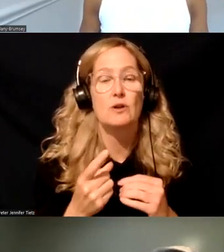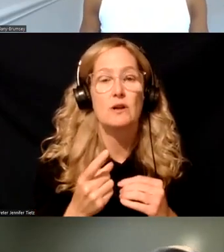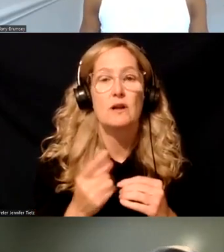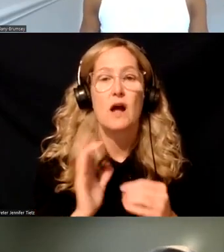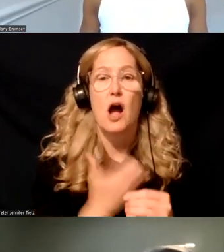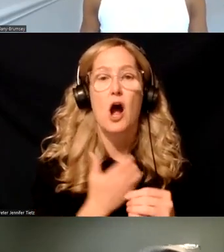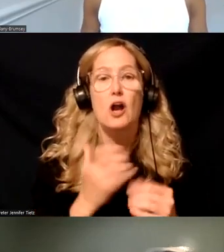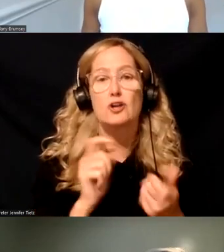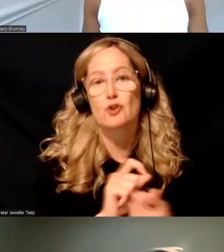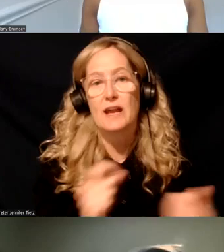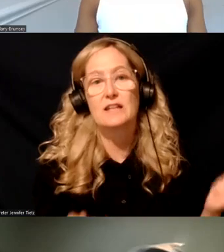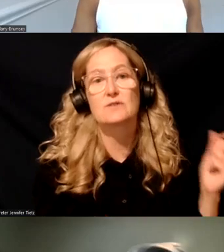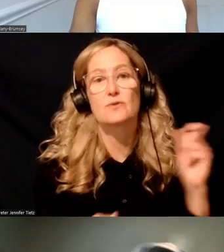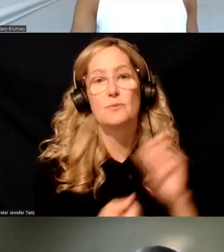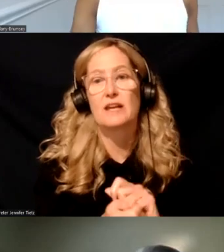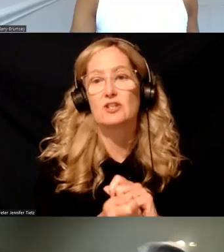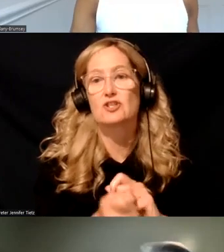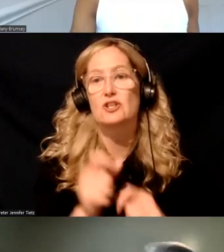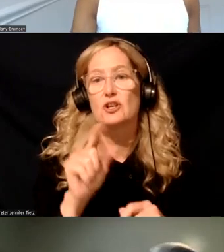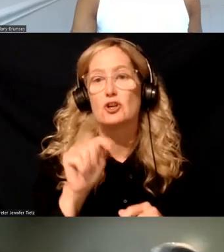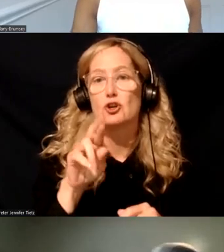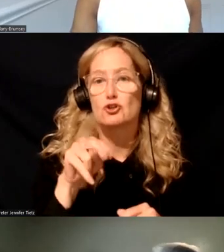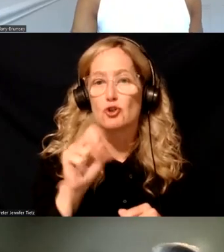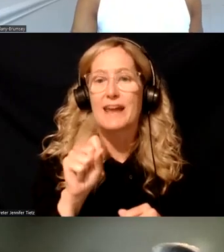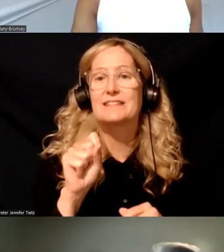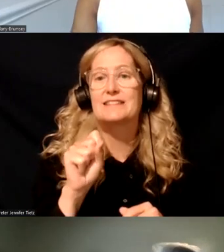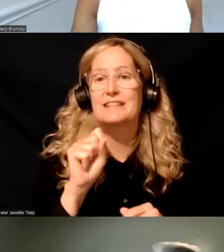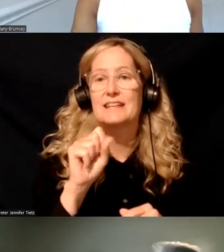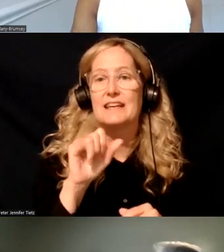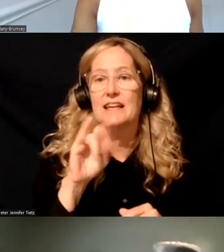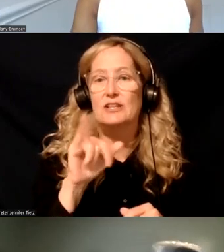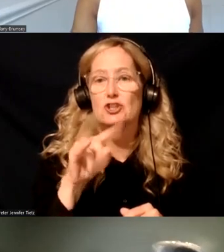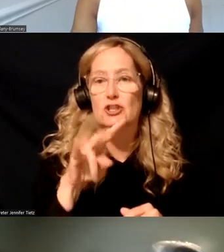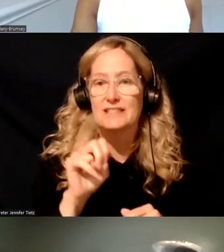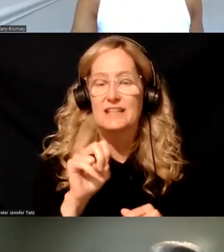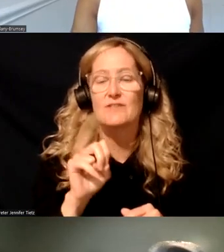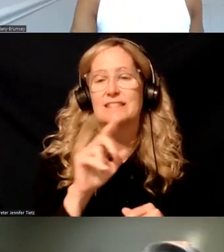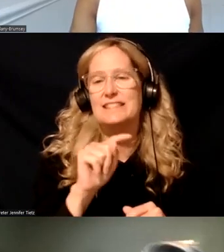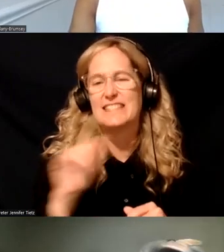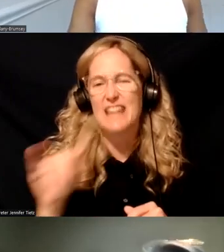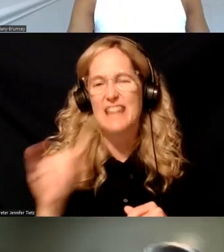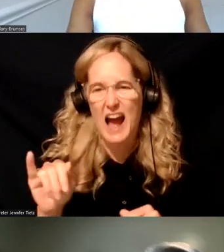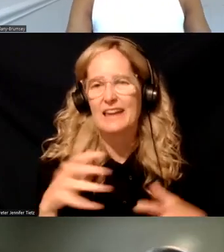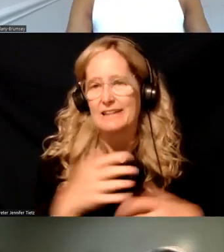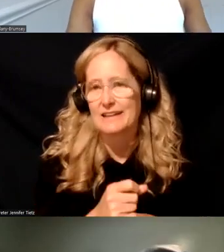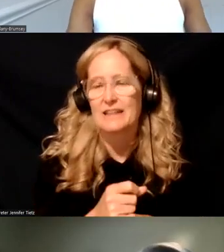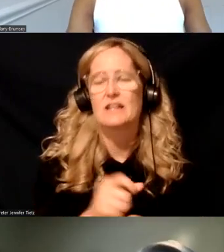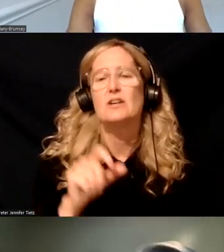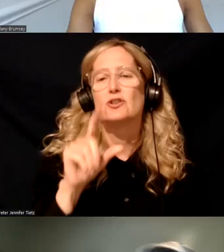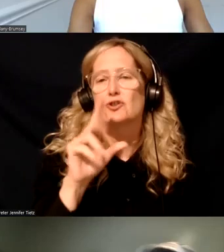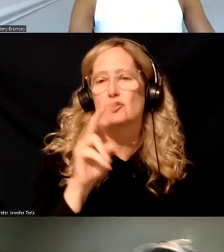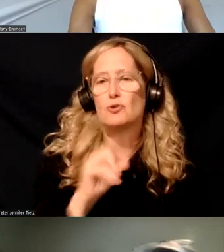our transformation transfer initiative or TTI here. Um, in 20, 2007 rather,